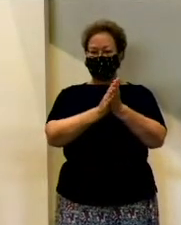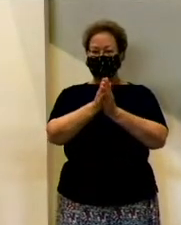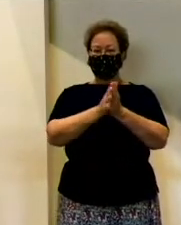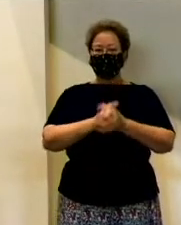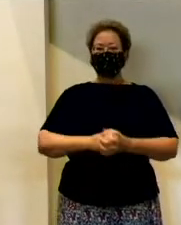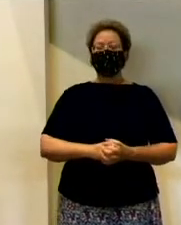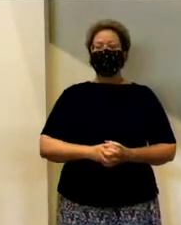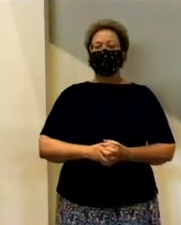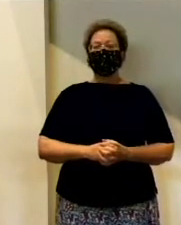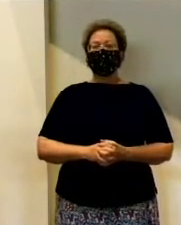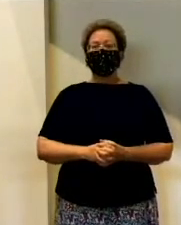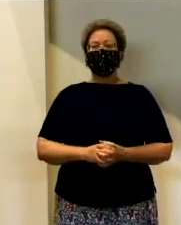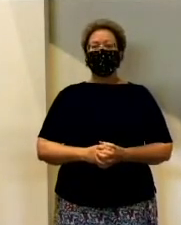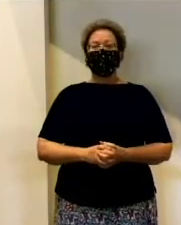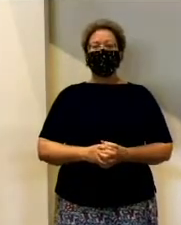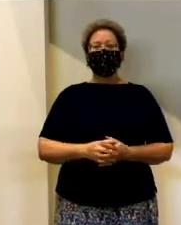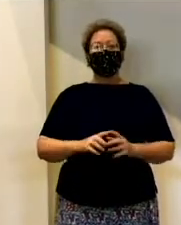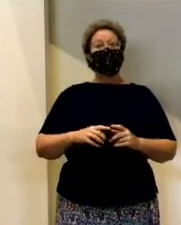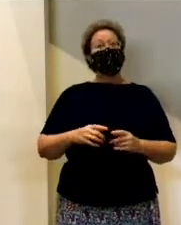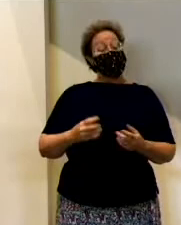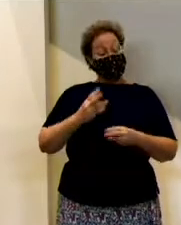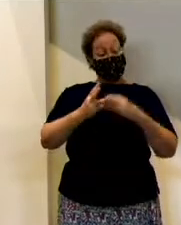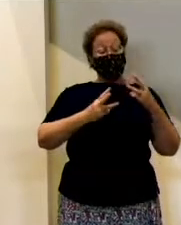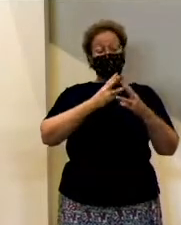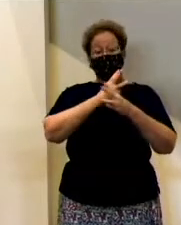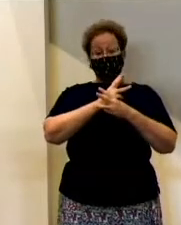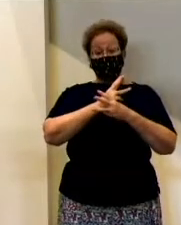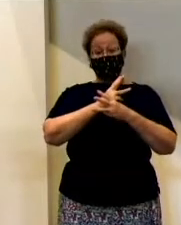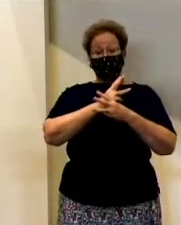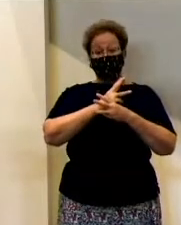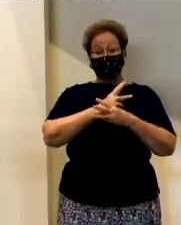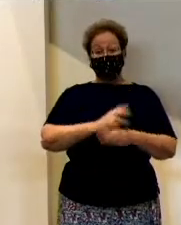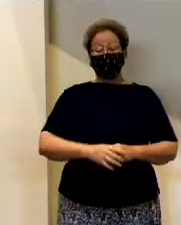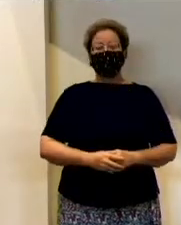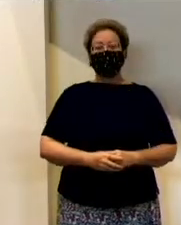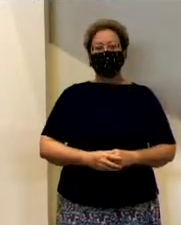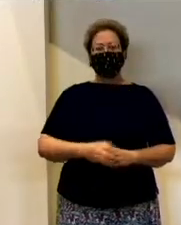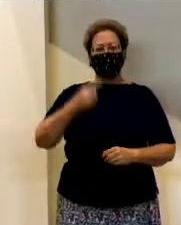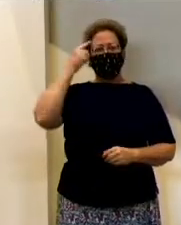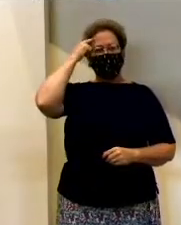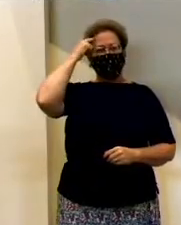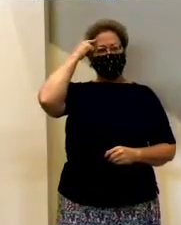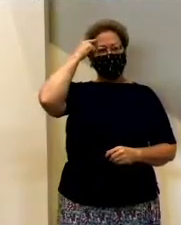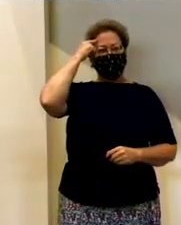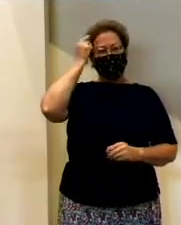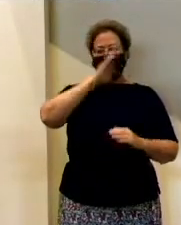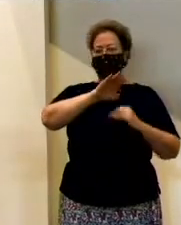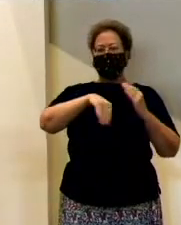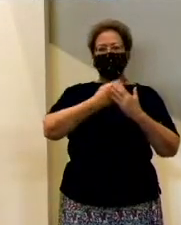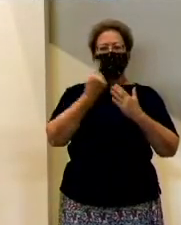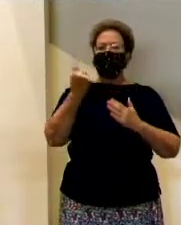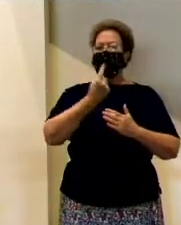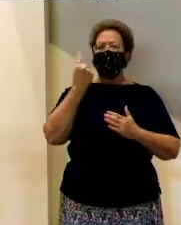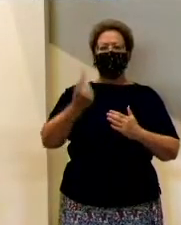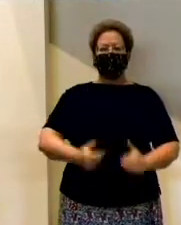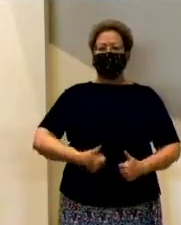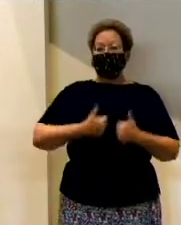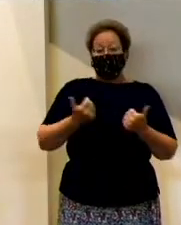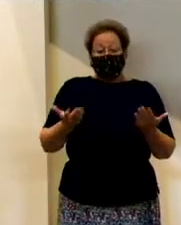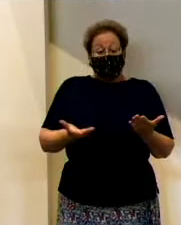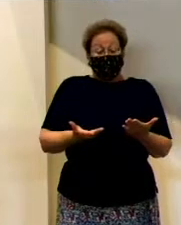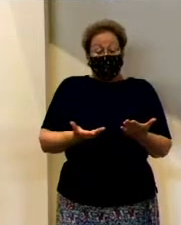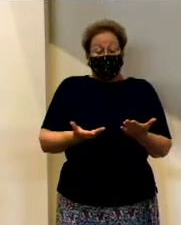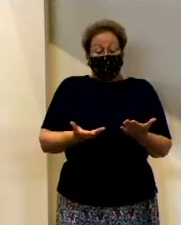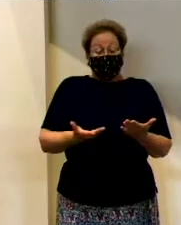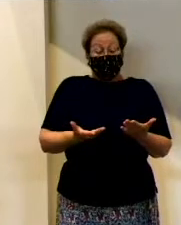ends. And yet we live in a world that thinks this life is all there is and that living for yourself in